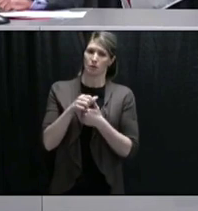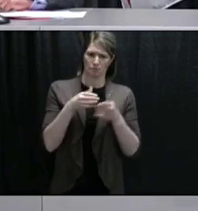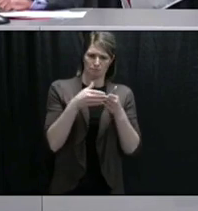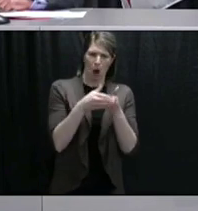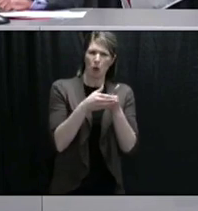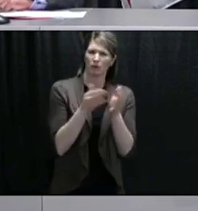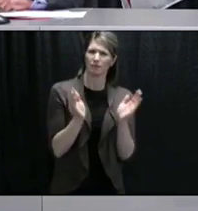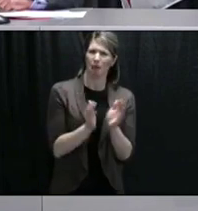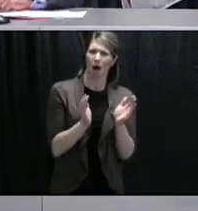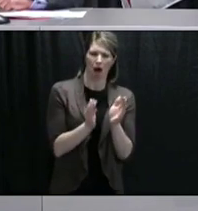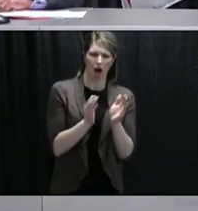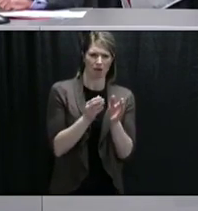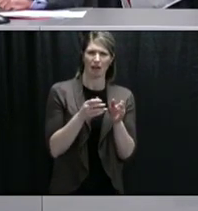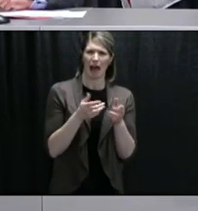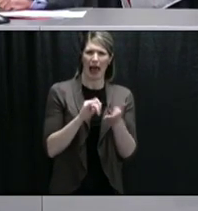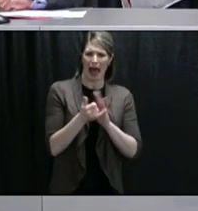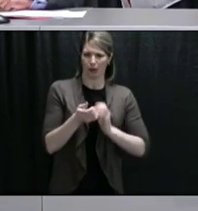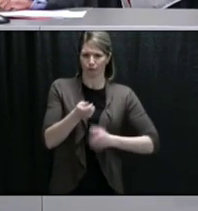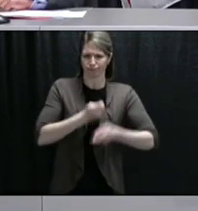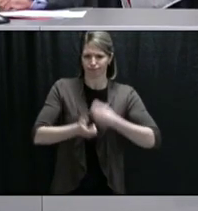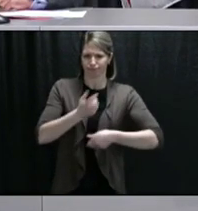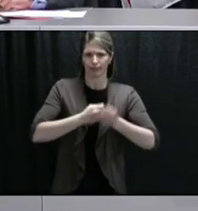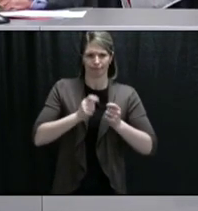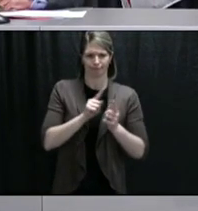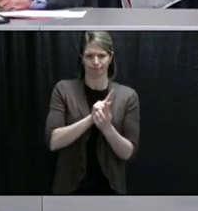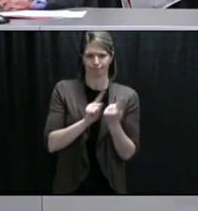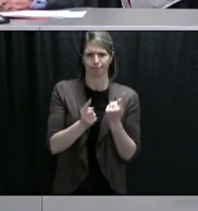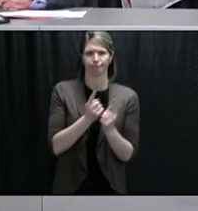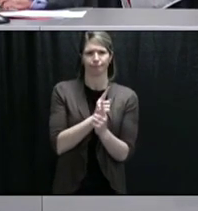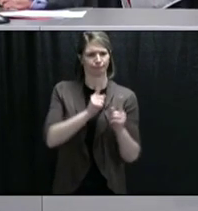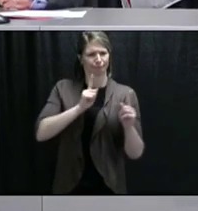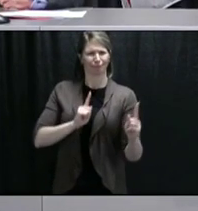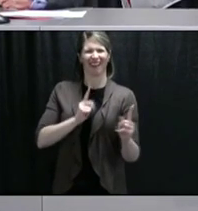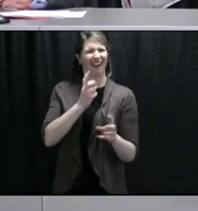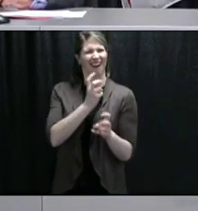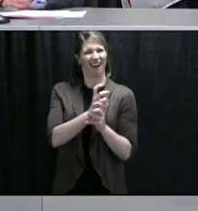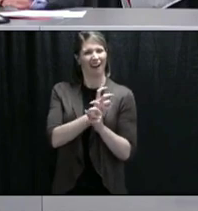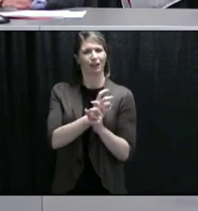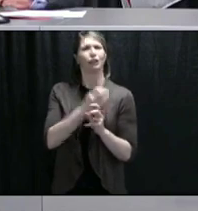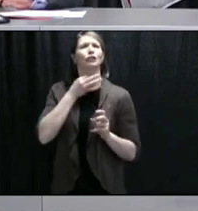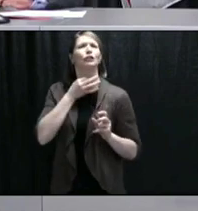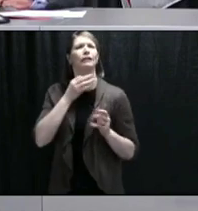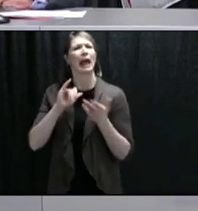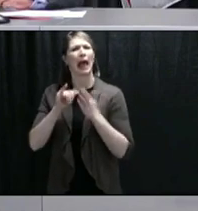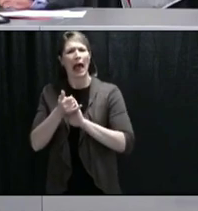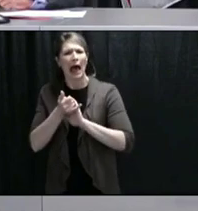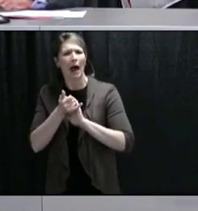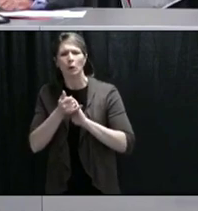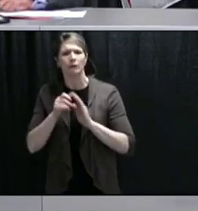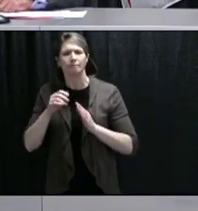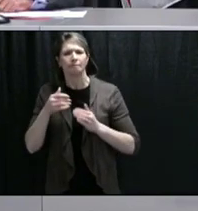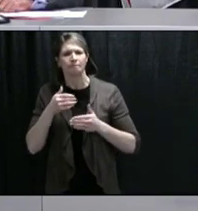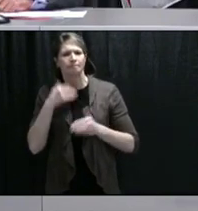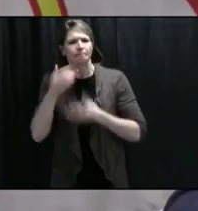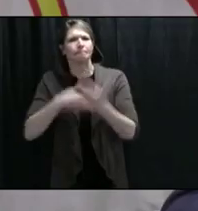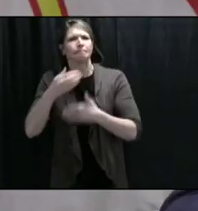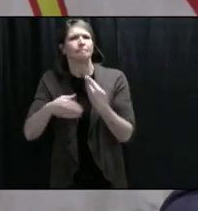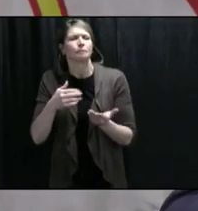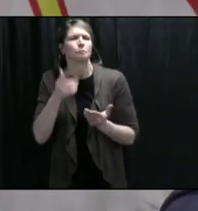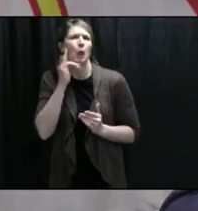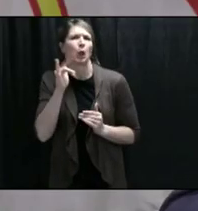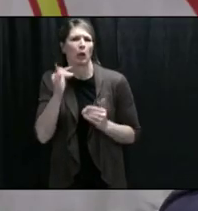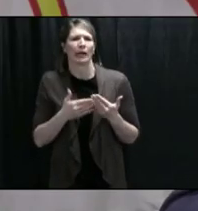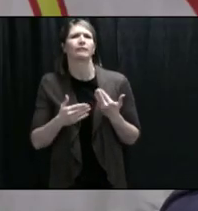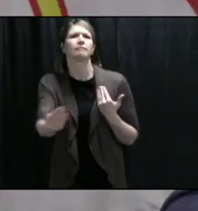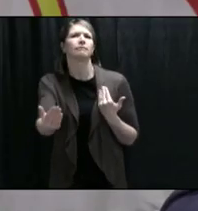people, especially people in rural Newfoundland, going to be put at risk with the potential start-up of the fishery in this province? It's a difficult situation,